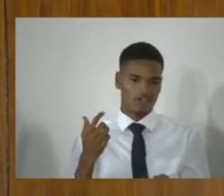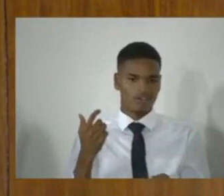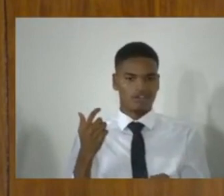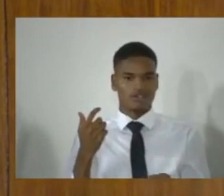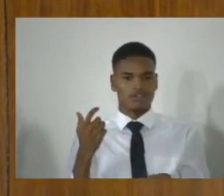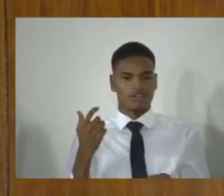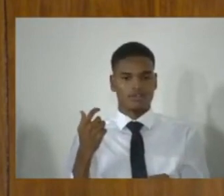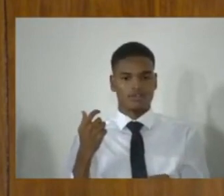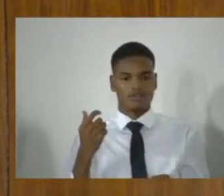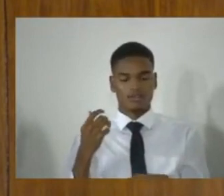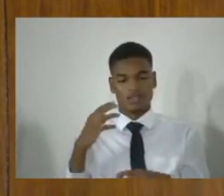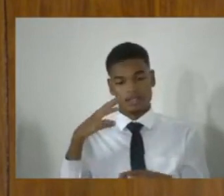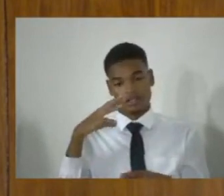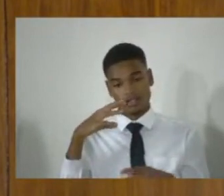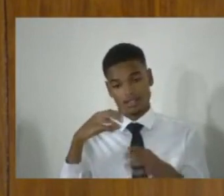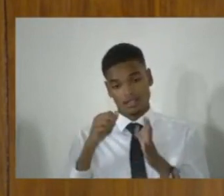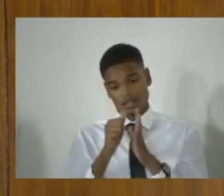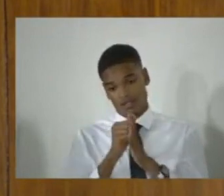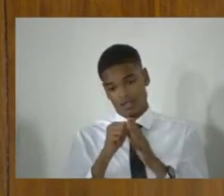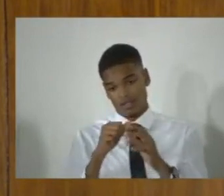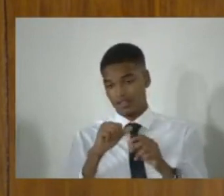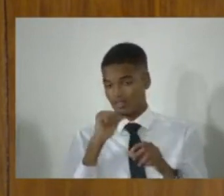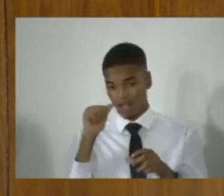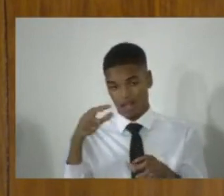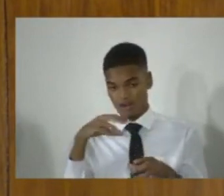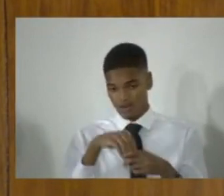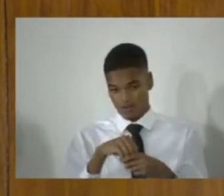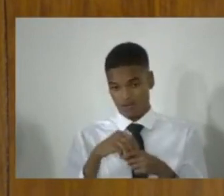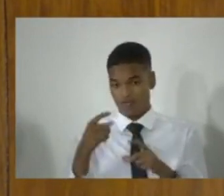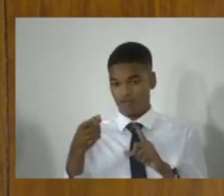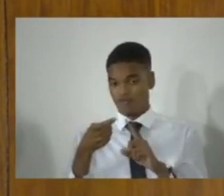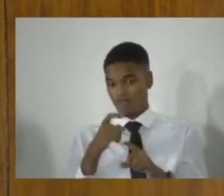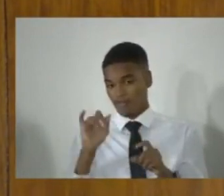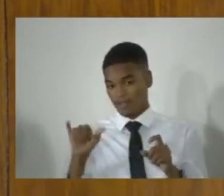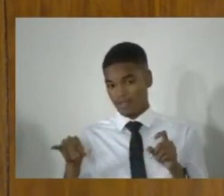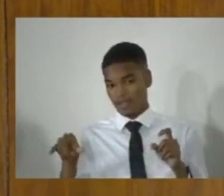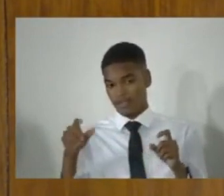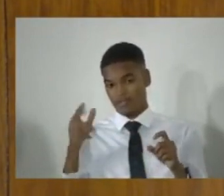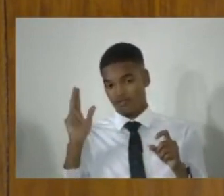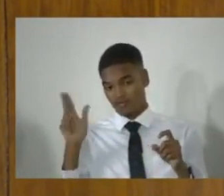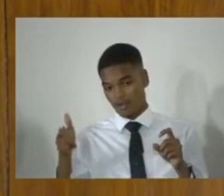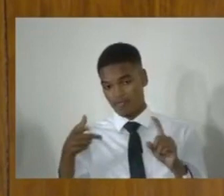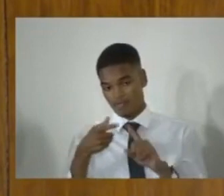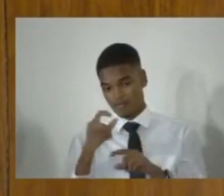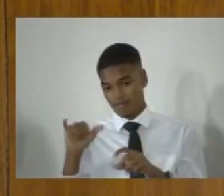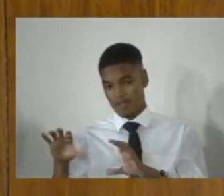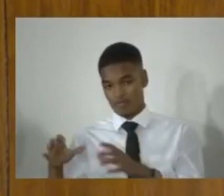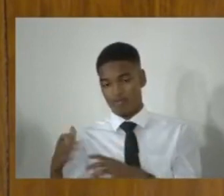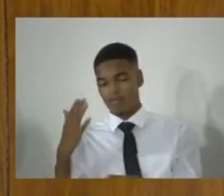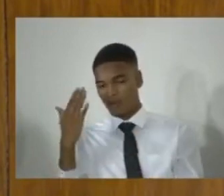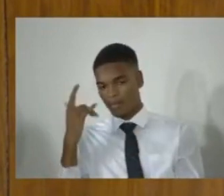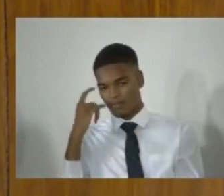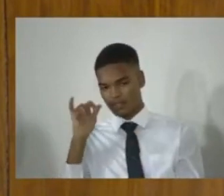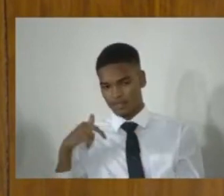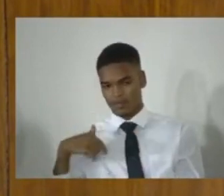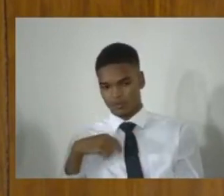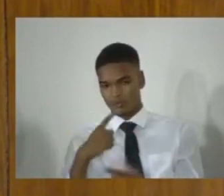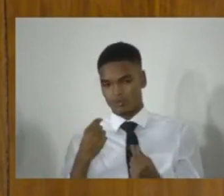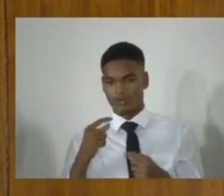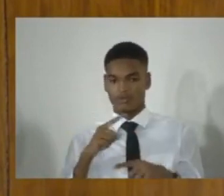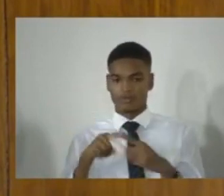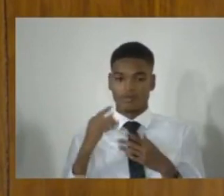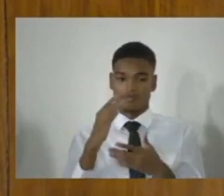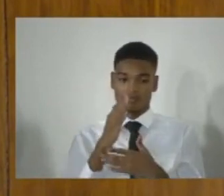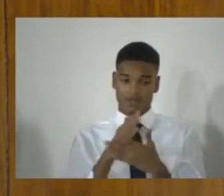By excluding firearms cases from that regime under this legislation, because that's what we're doing, for part two